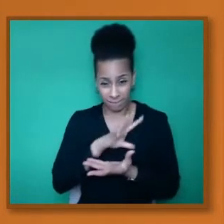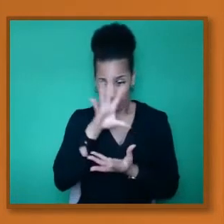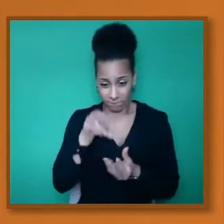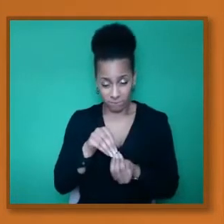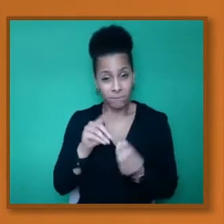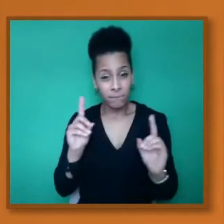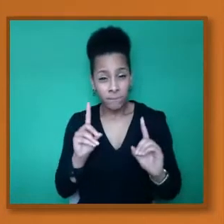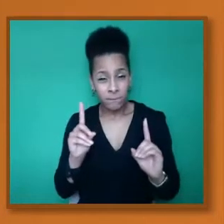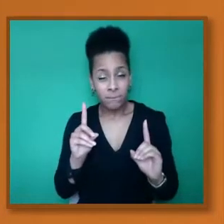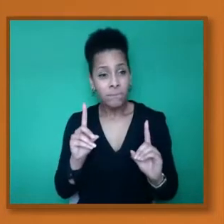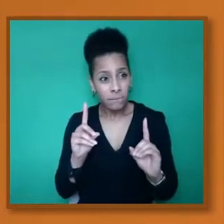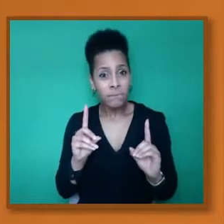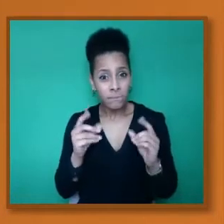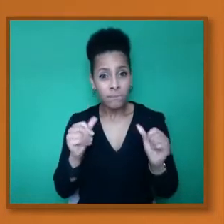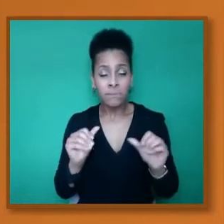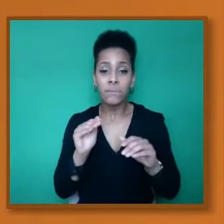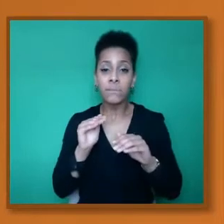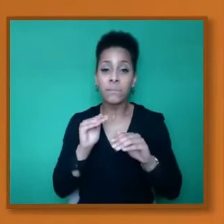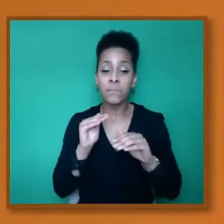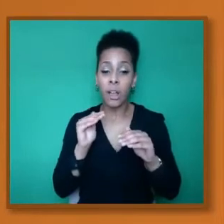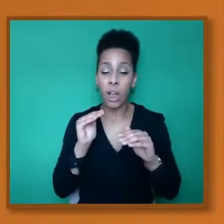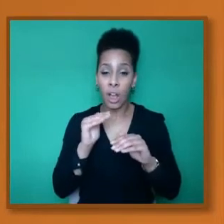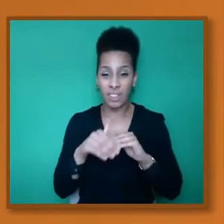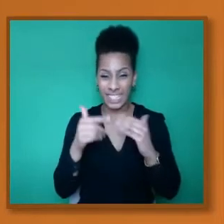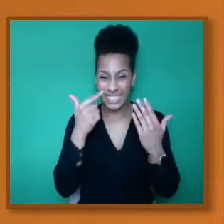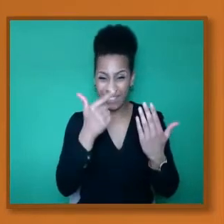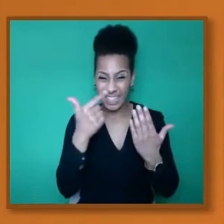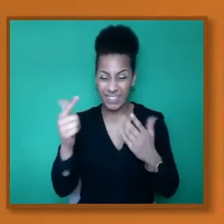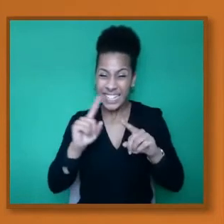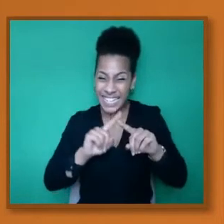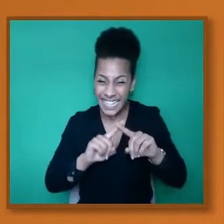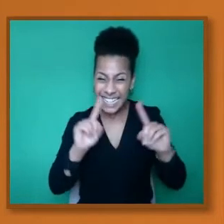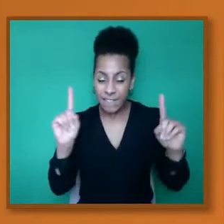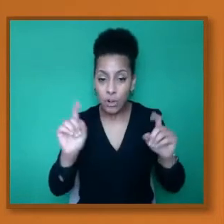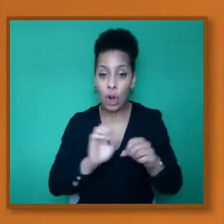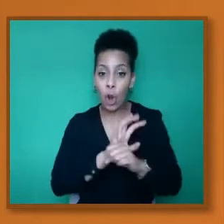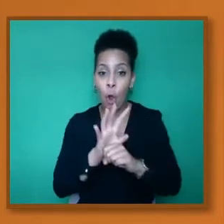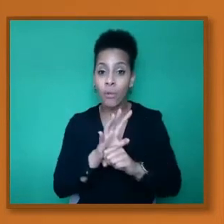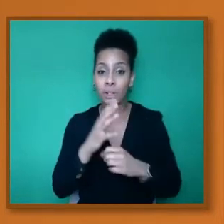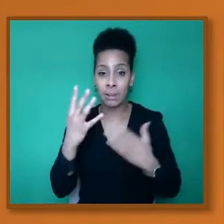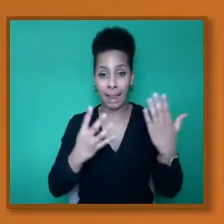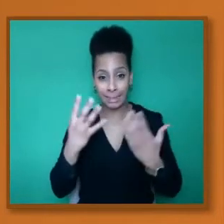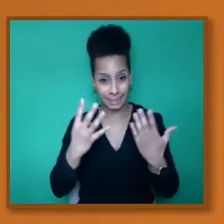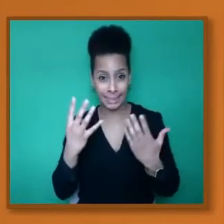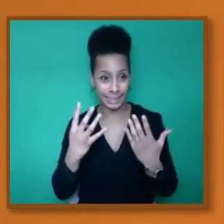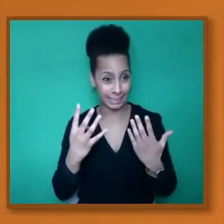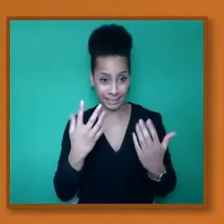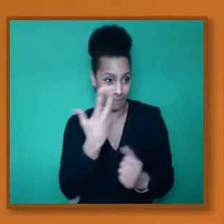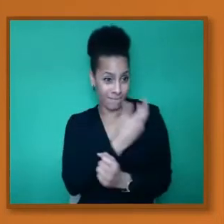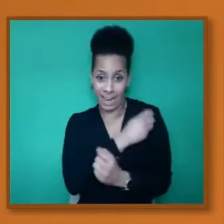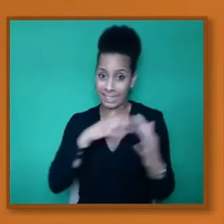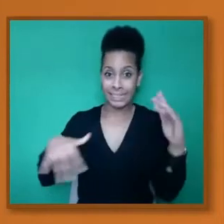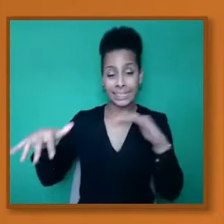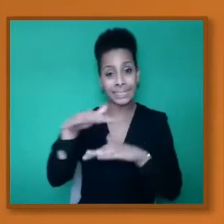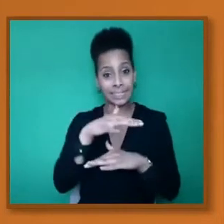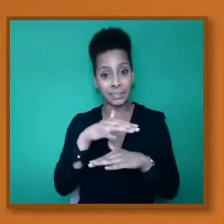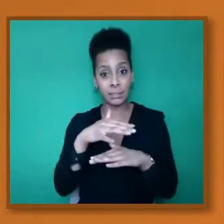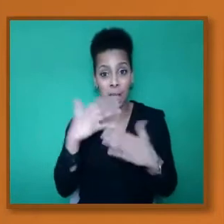and covid-19 vaccines, which are currently in some stage of development across the globe,